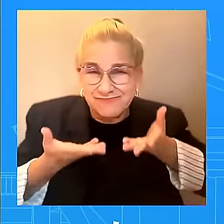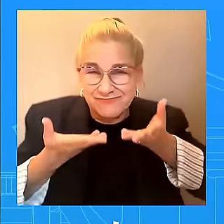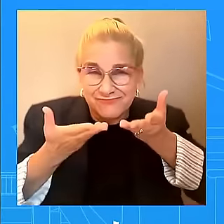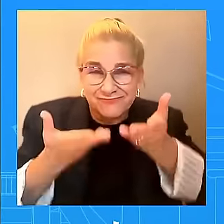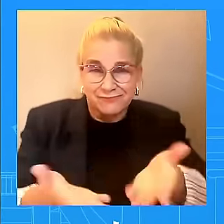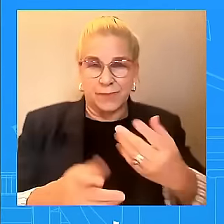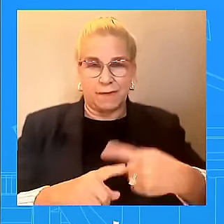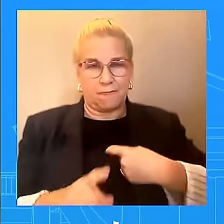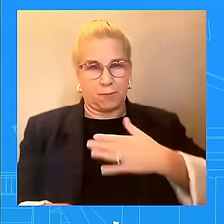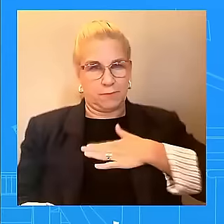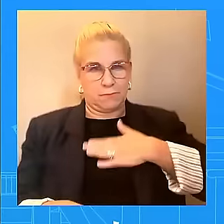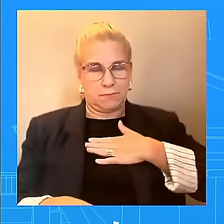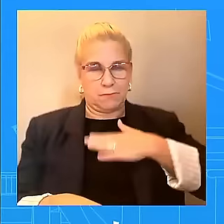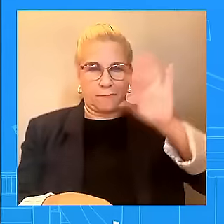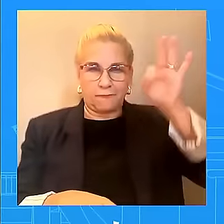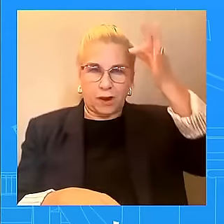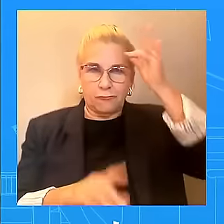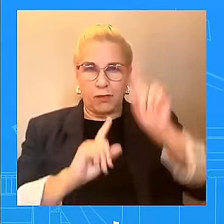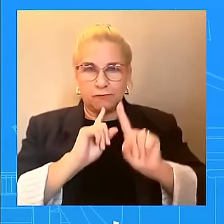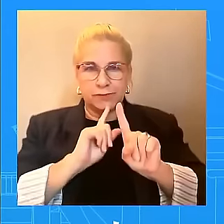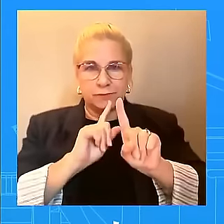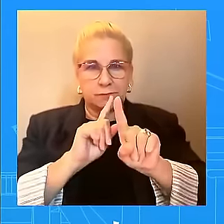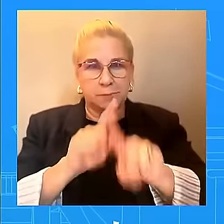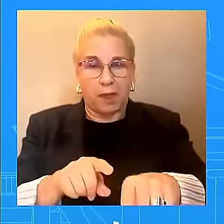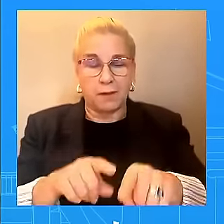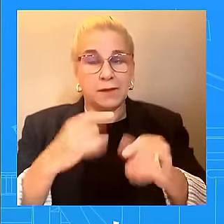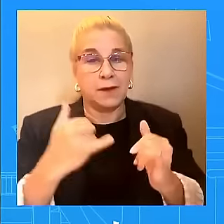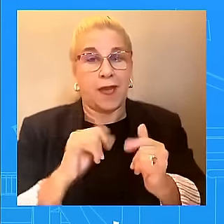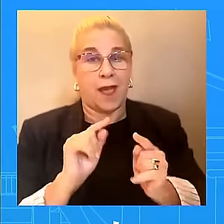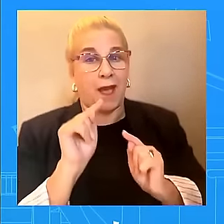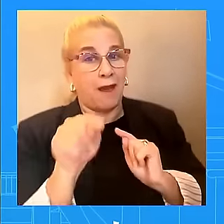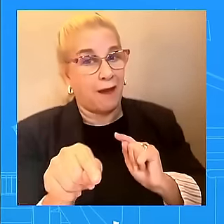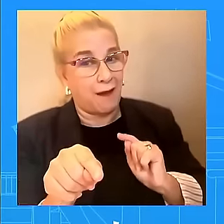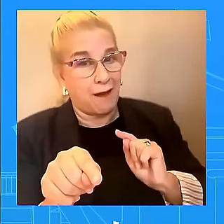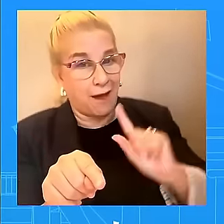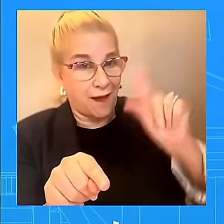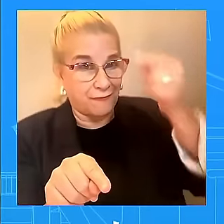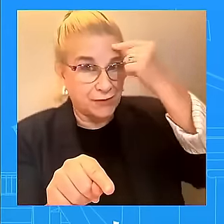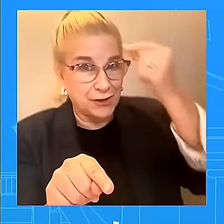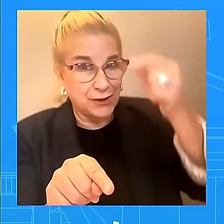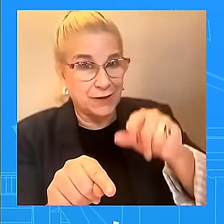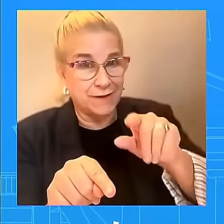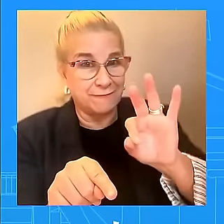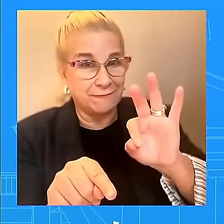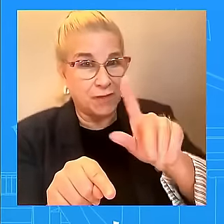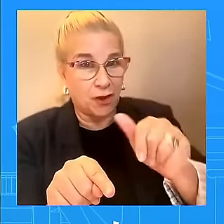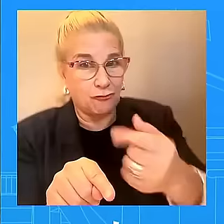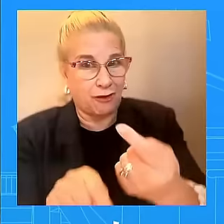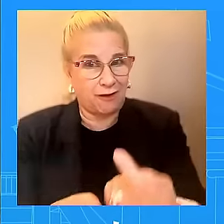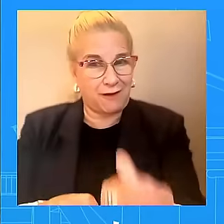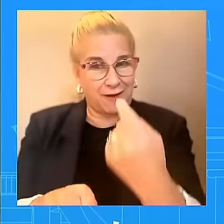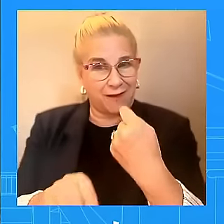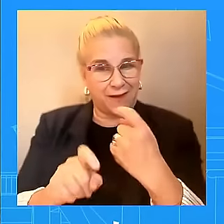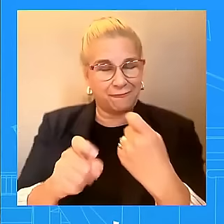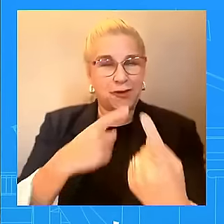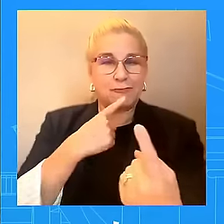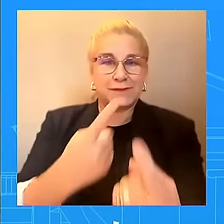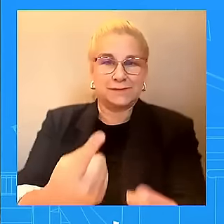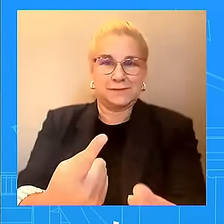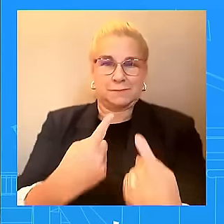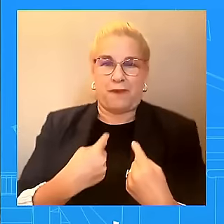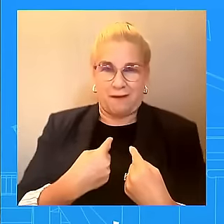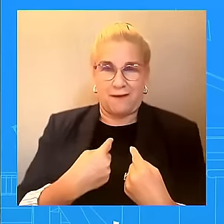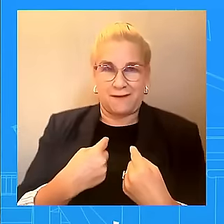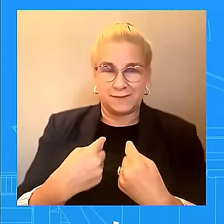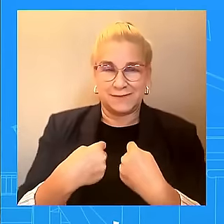that's for the Governor. And the Governor is up to him if he wants to respond to us or not. But what we're doing is we're working